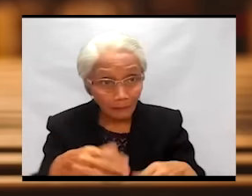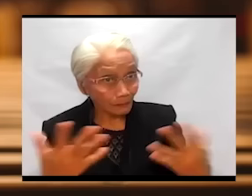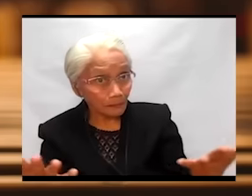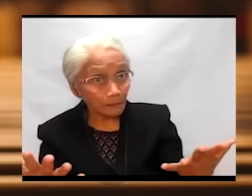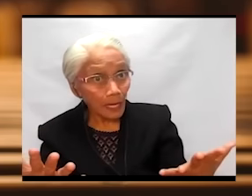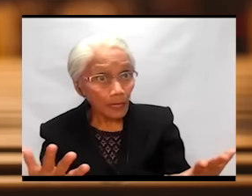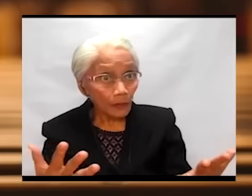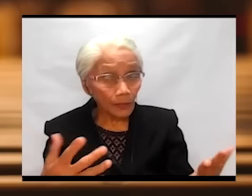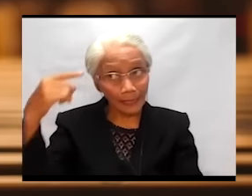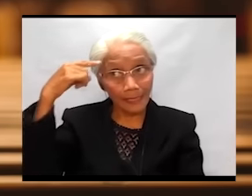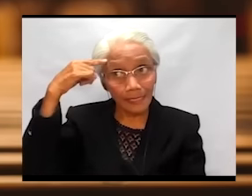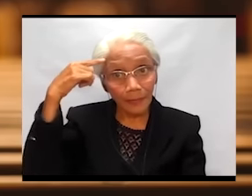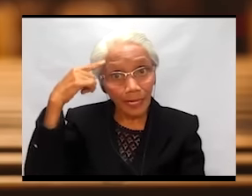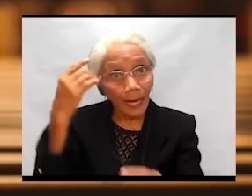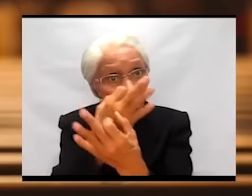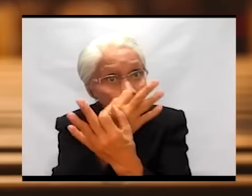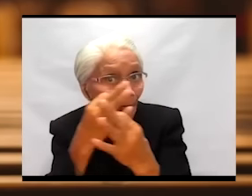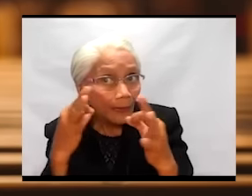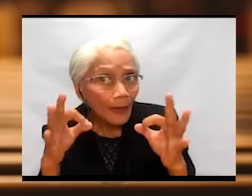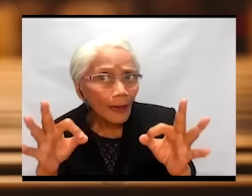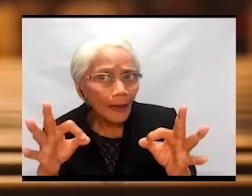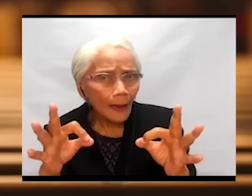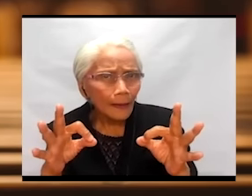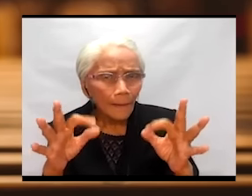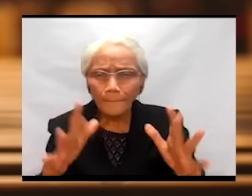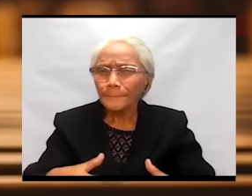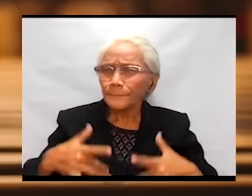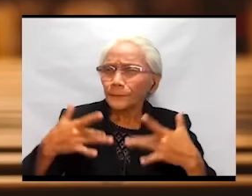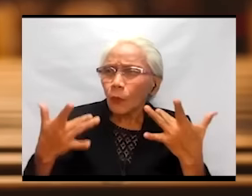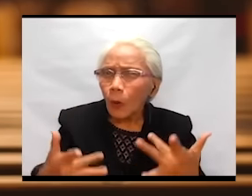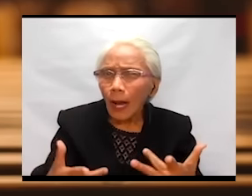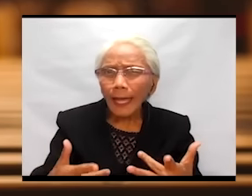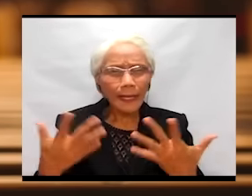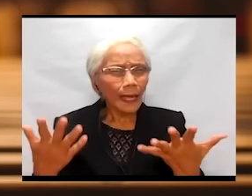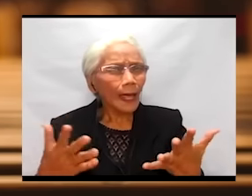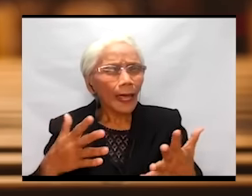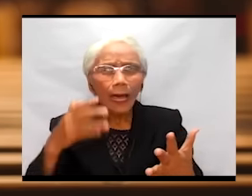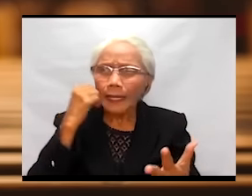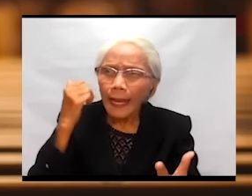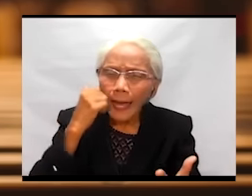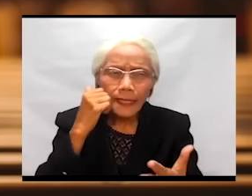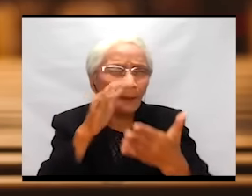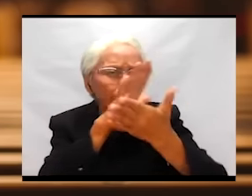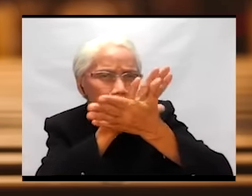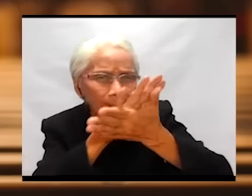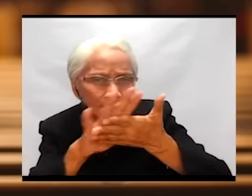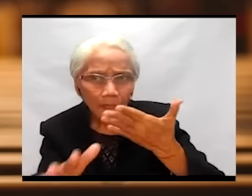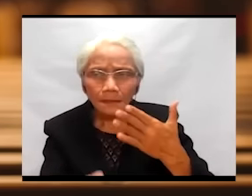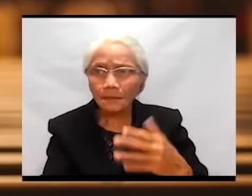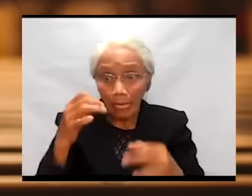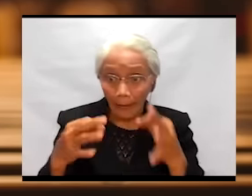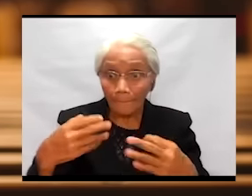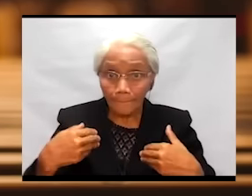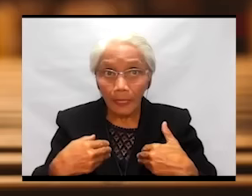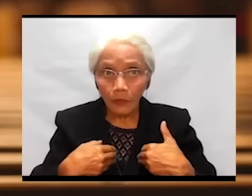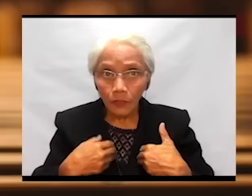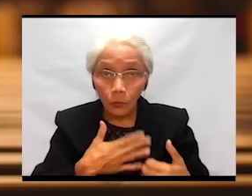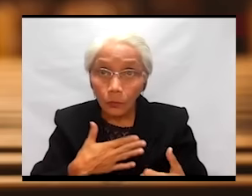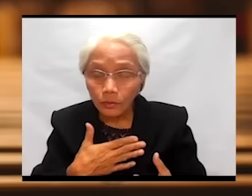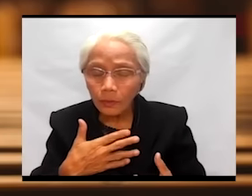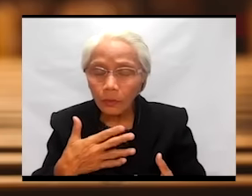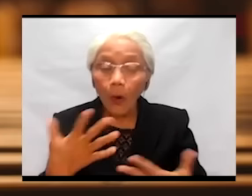Buhay na laging planchado lahat. Pag may gusto ako, naandyan na. At pag wala yan,